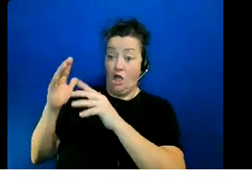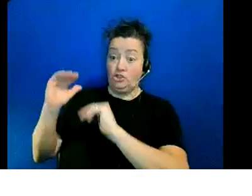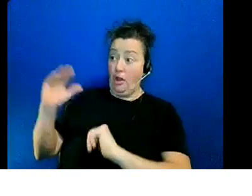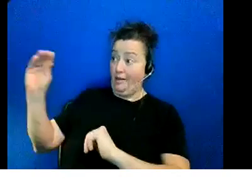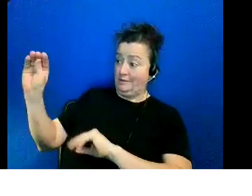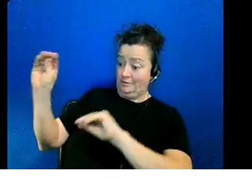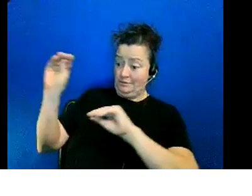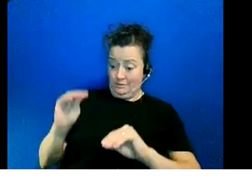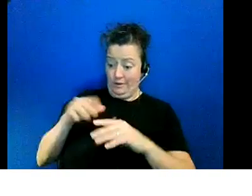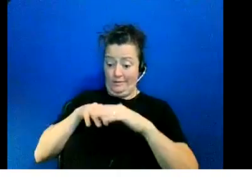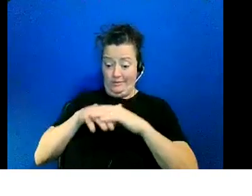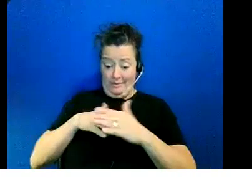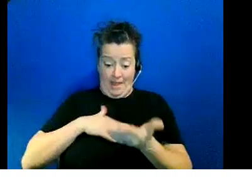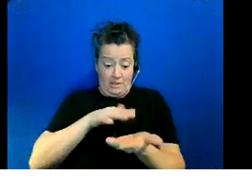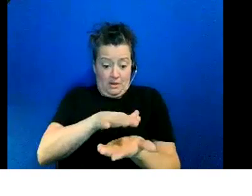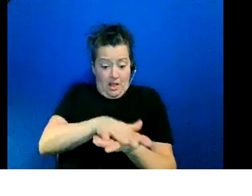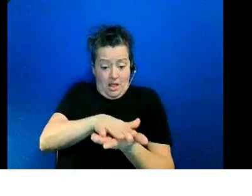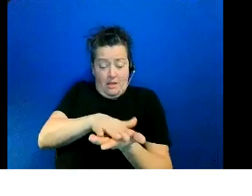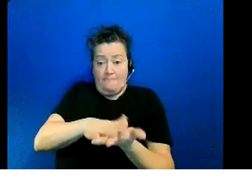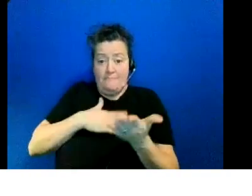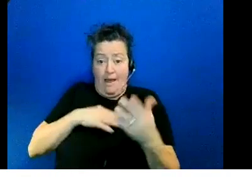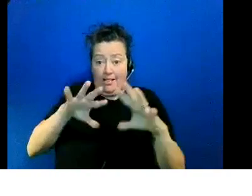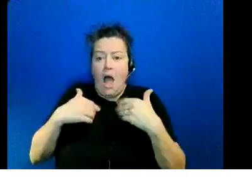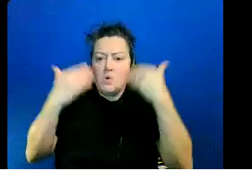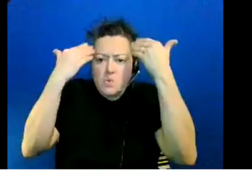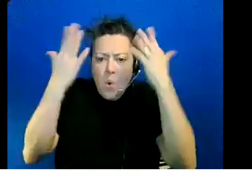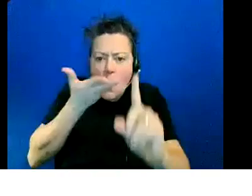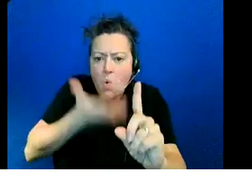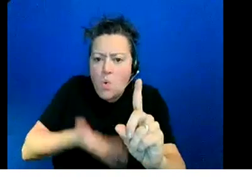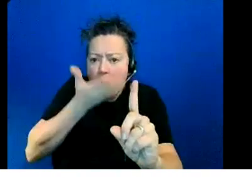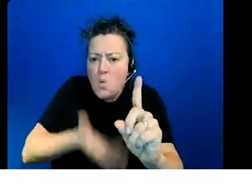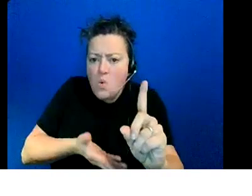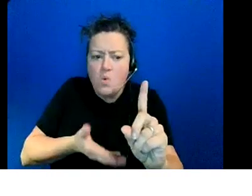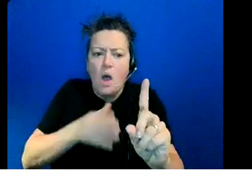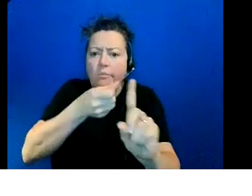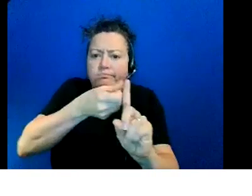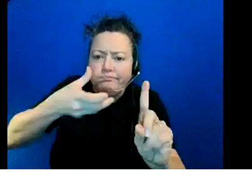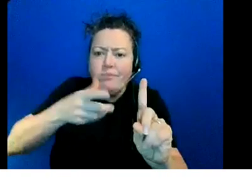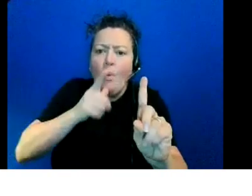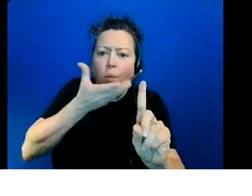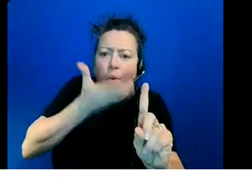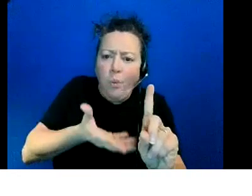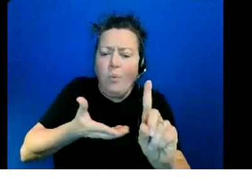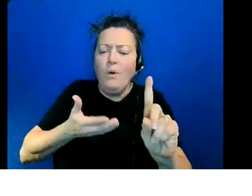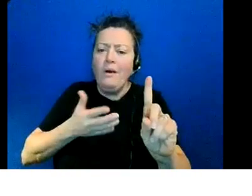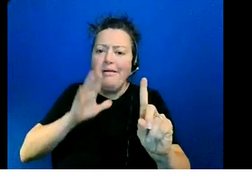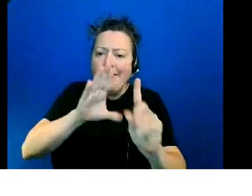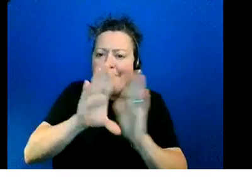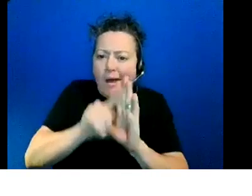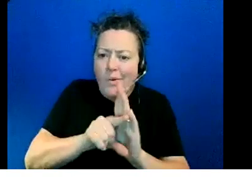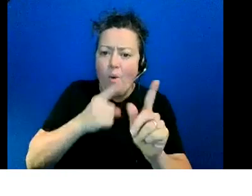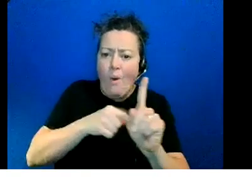he's you're teaching that kid things that he or that he or she already knows so he's not being challenged challenging